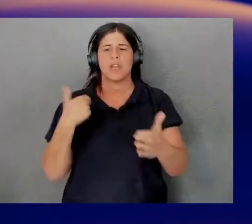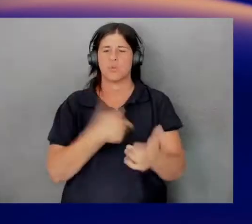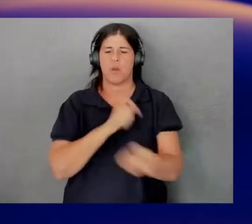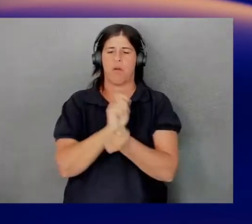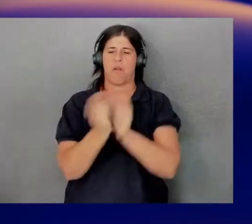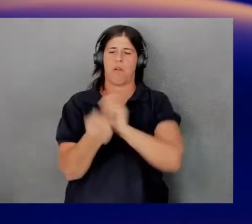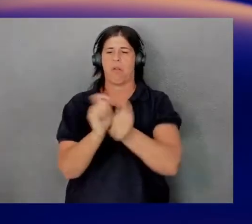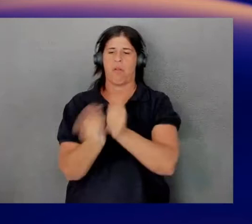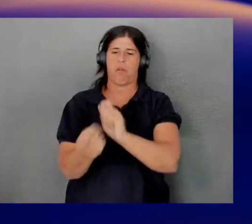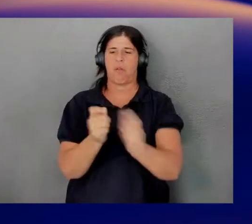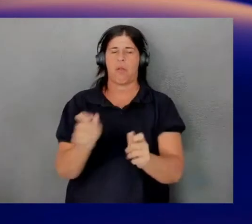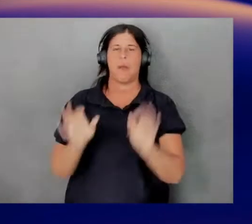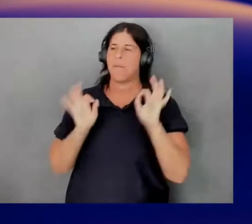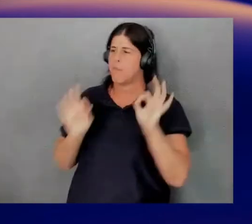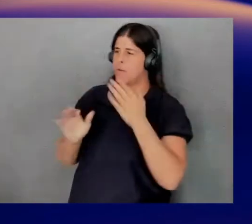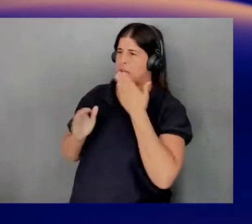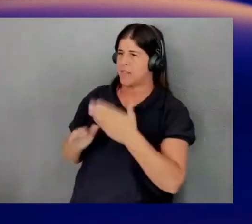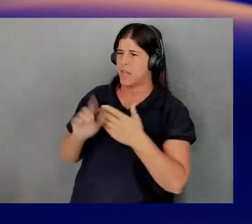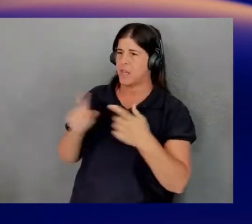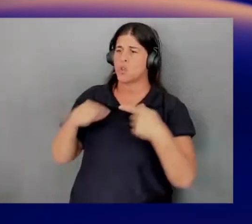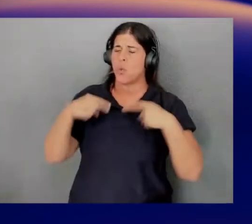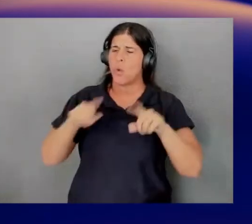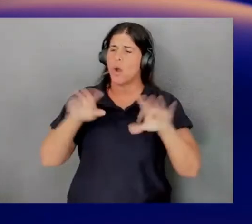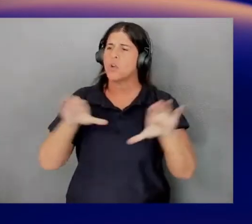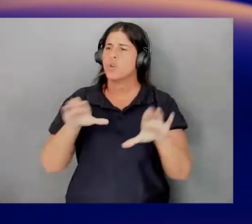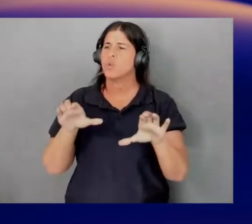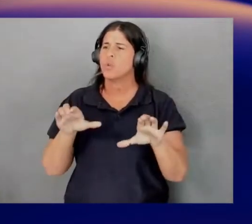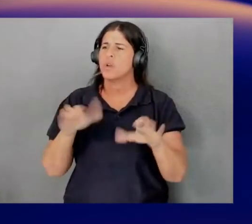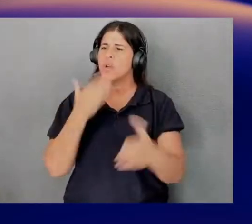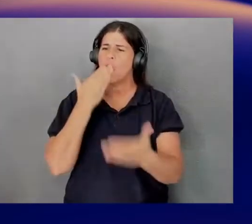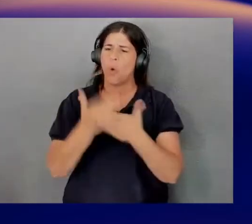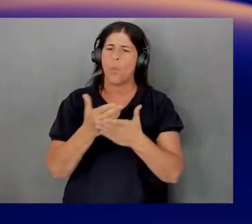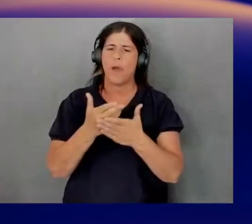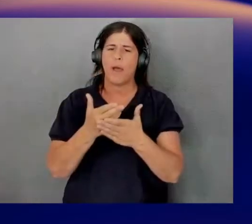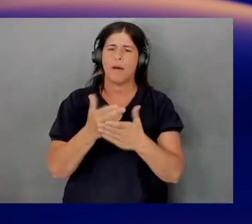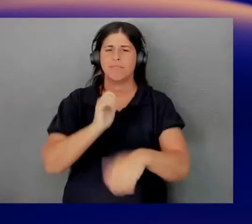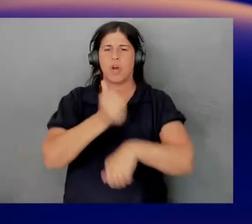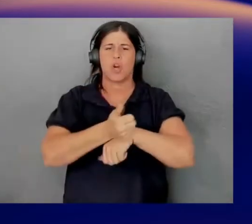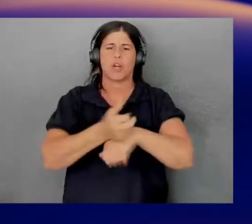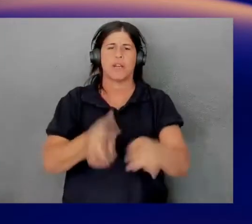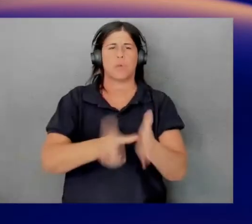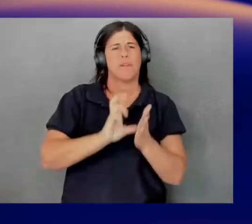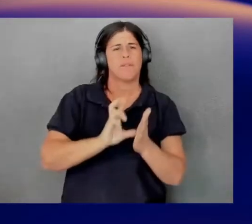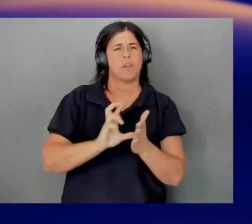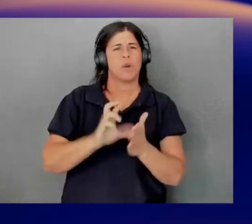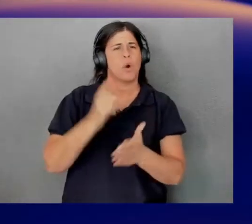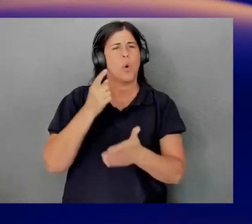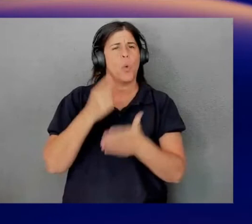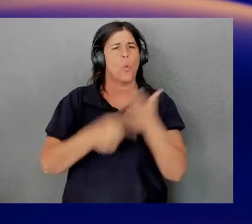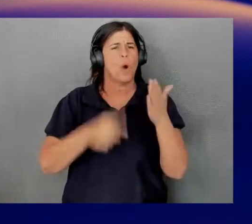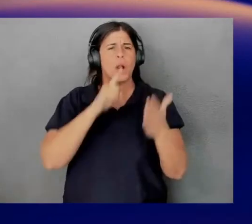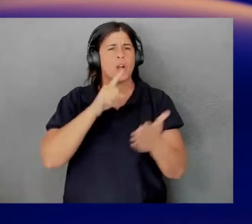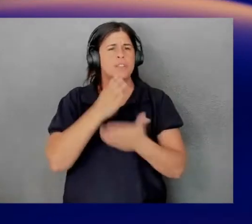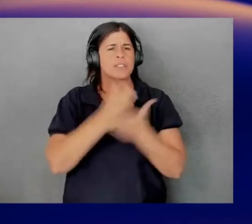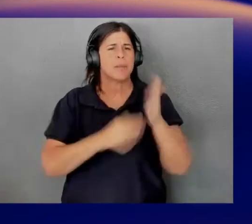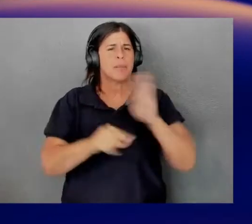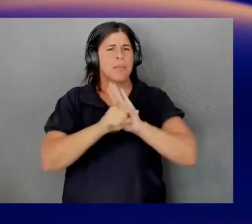Perfect, thanks. Great. So when you're going through a Well-Architected review, what are some of the common pitfalls that people find?